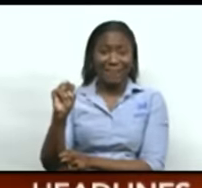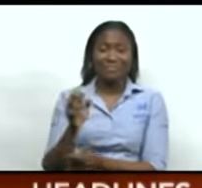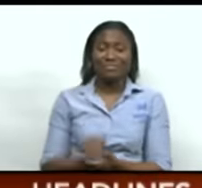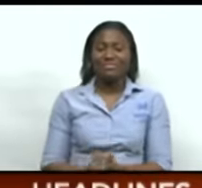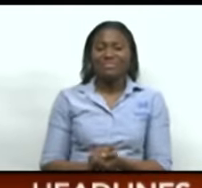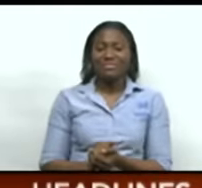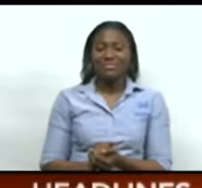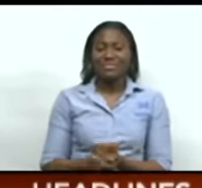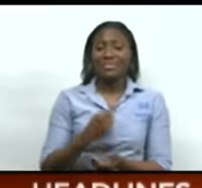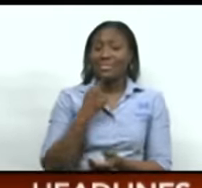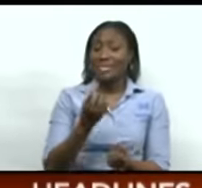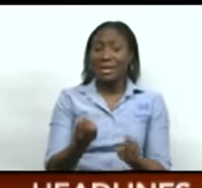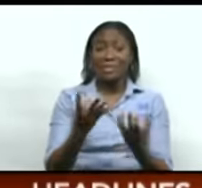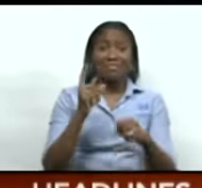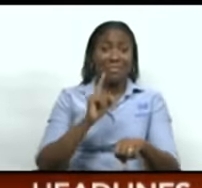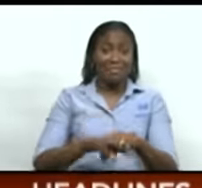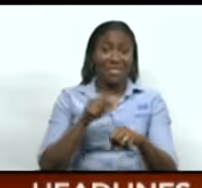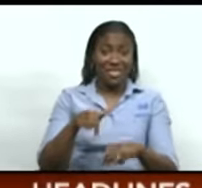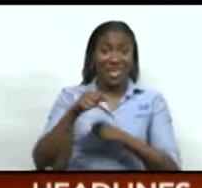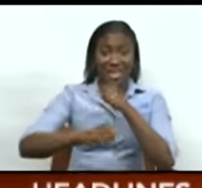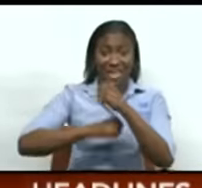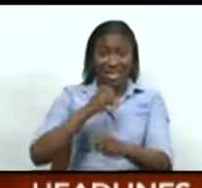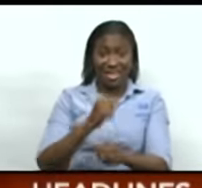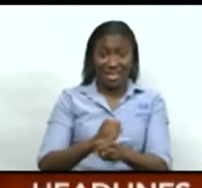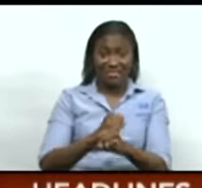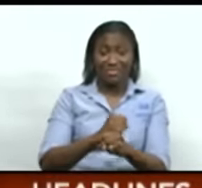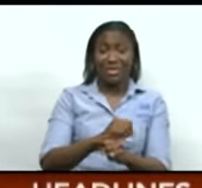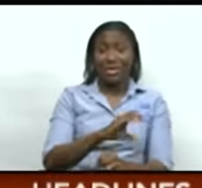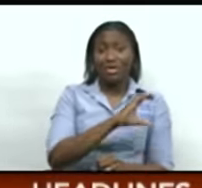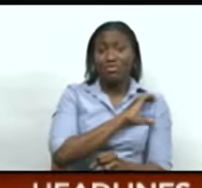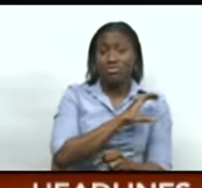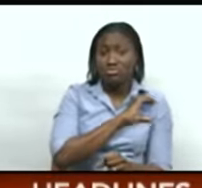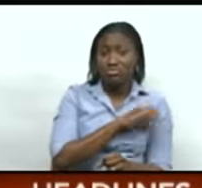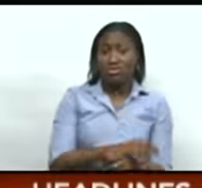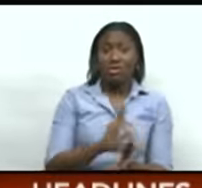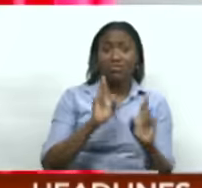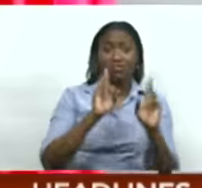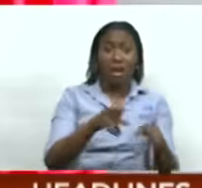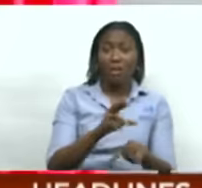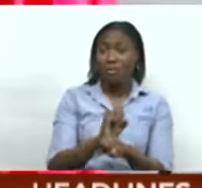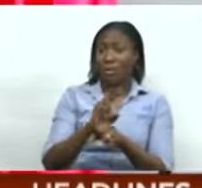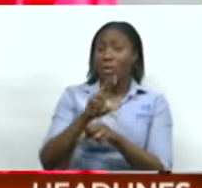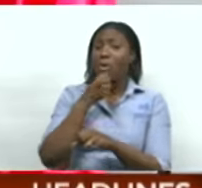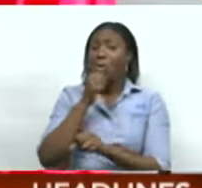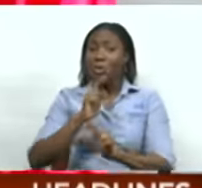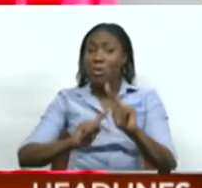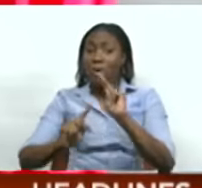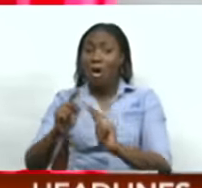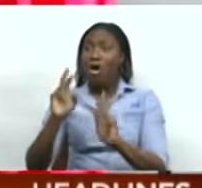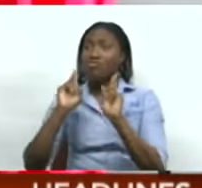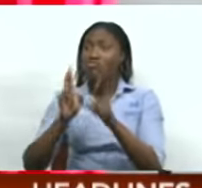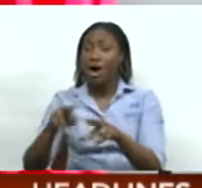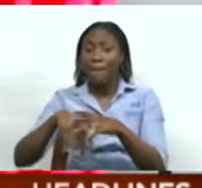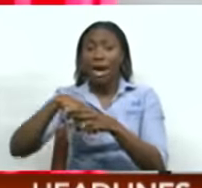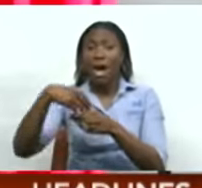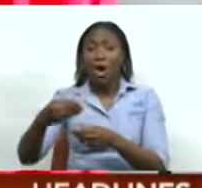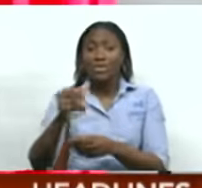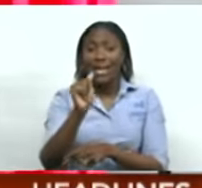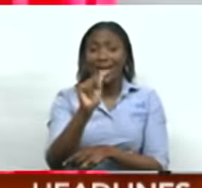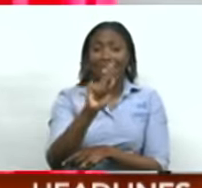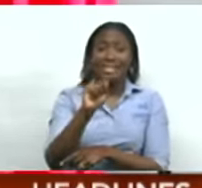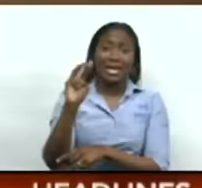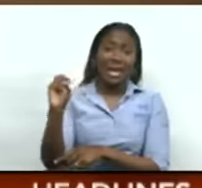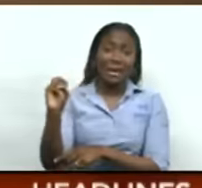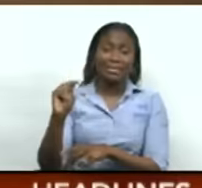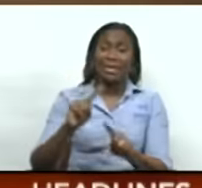incidents this year in which people, including police and pensioners, were robbed outside ATMs. But even as he has his concerns, Dr. Rowley